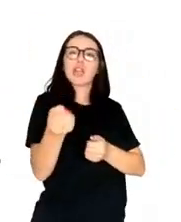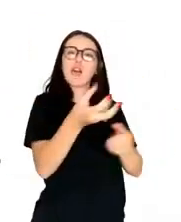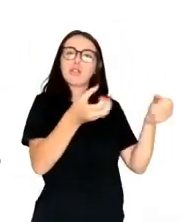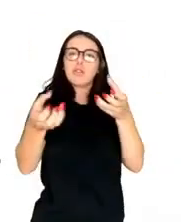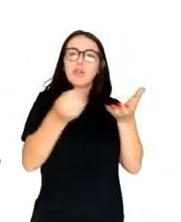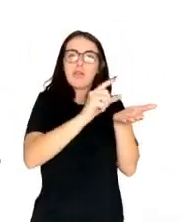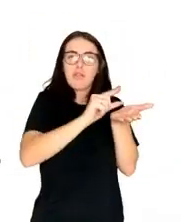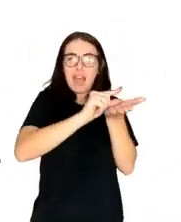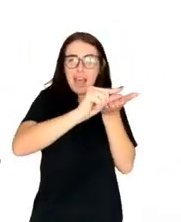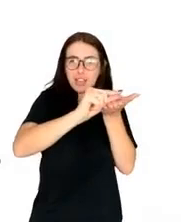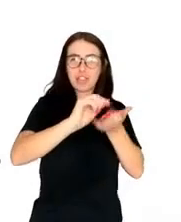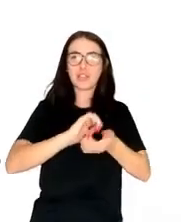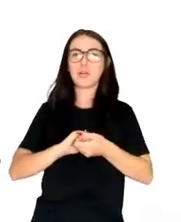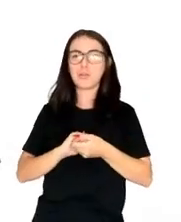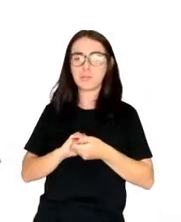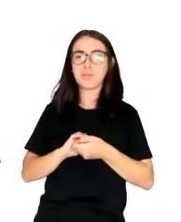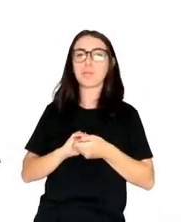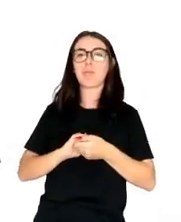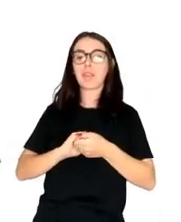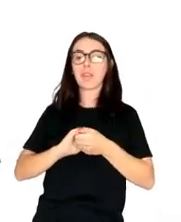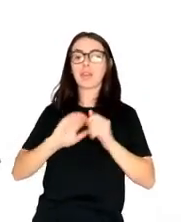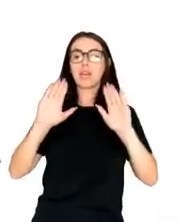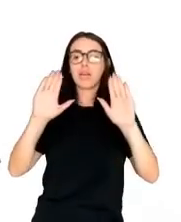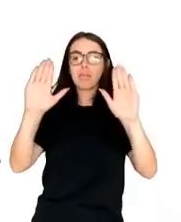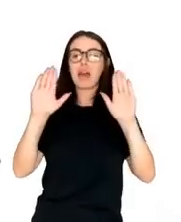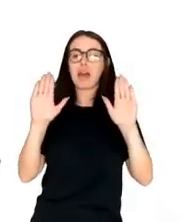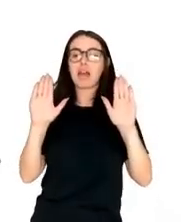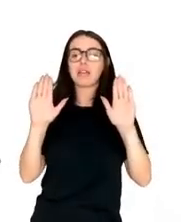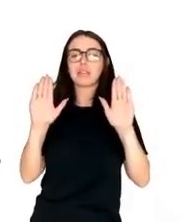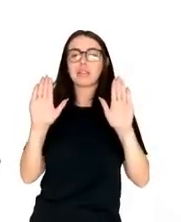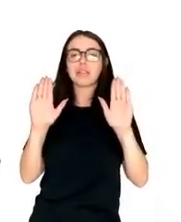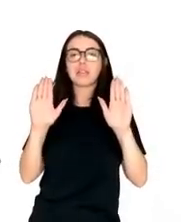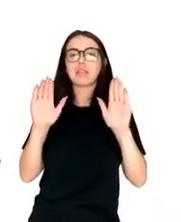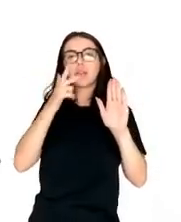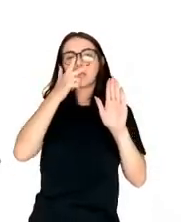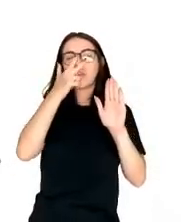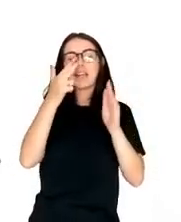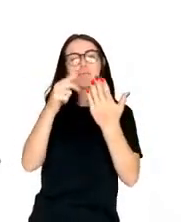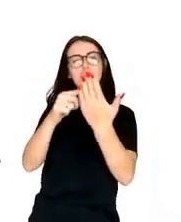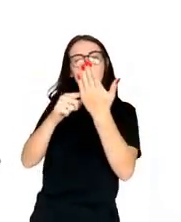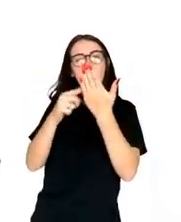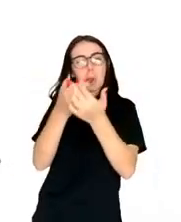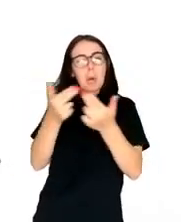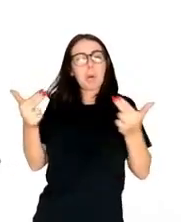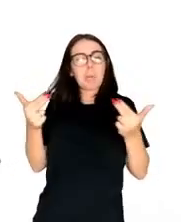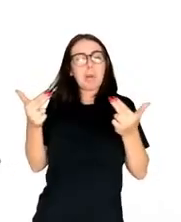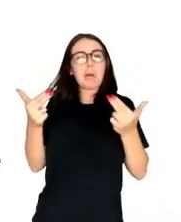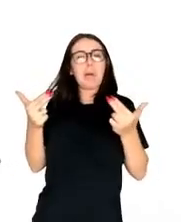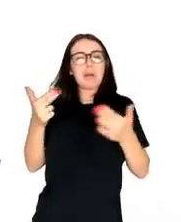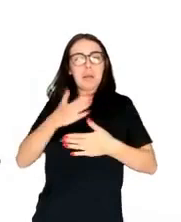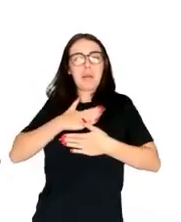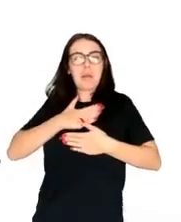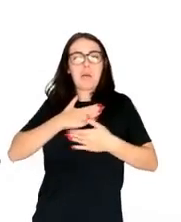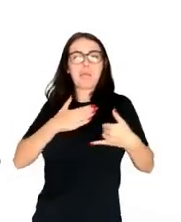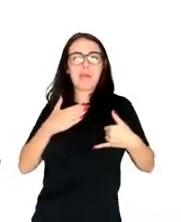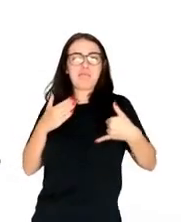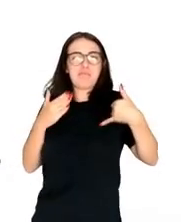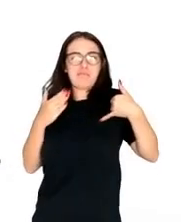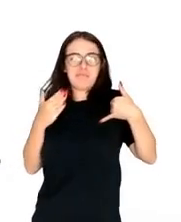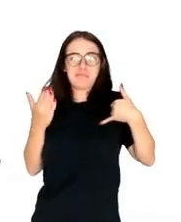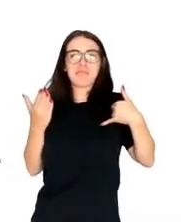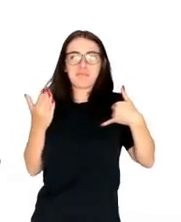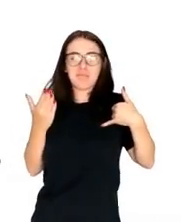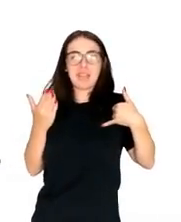my naive self at that time. I don't care is really the default response of capital